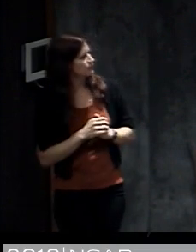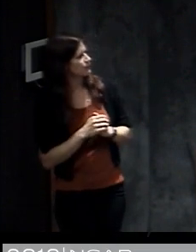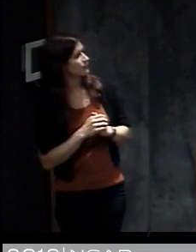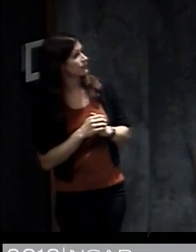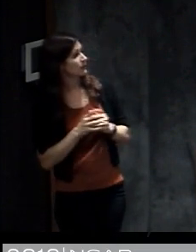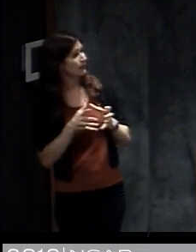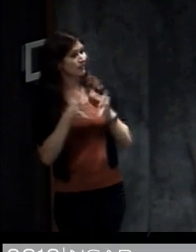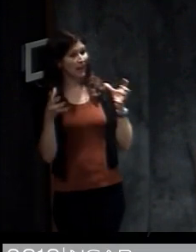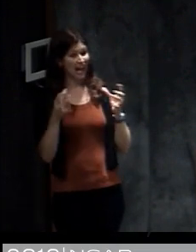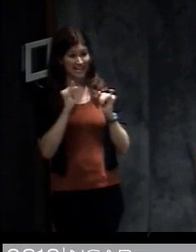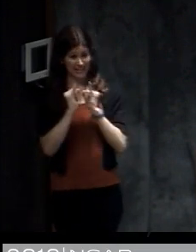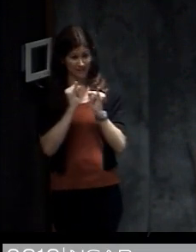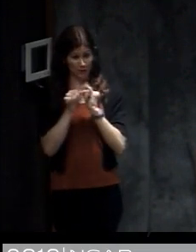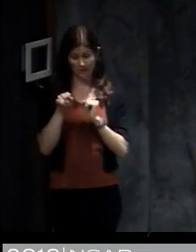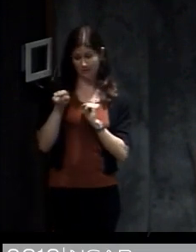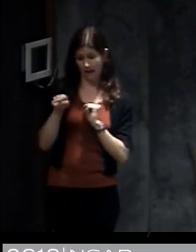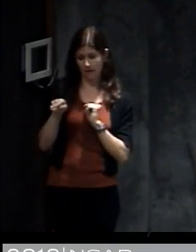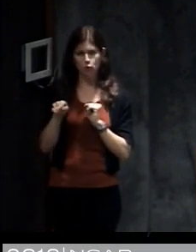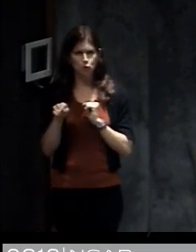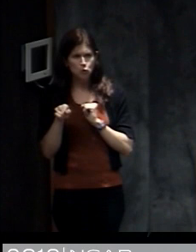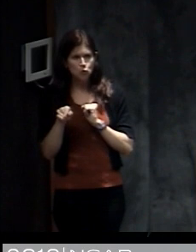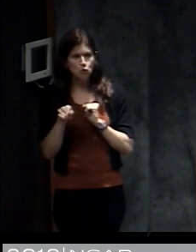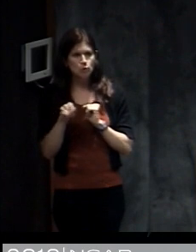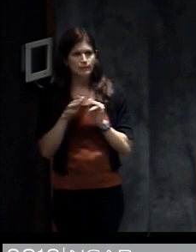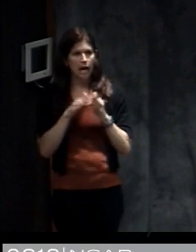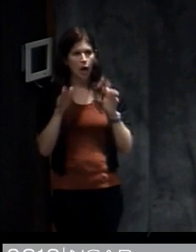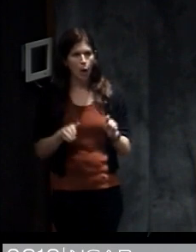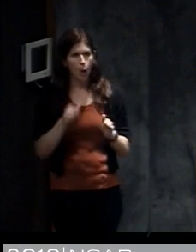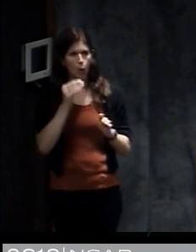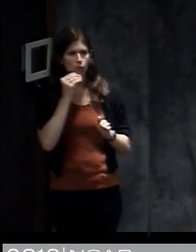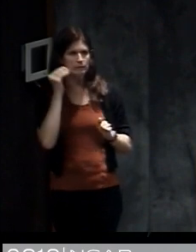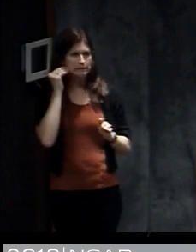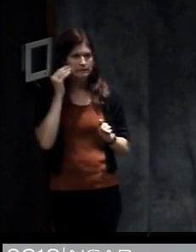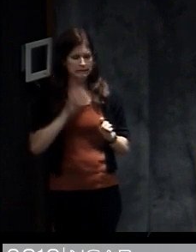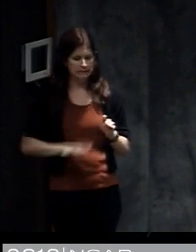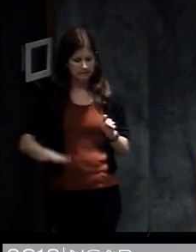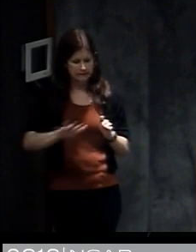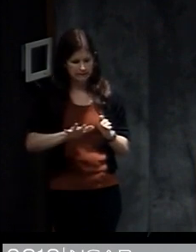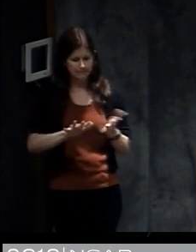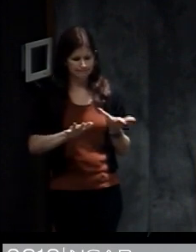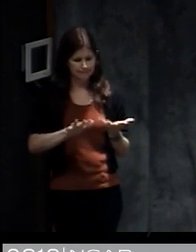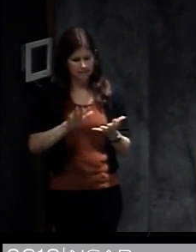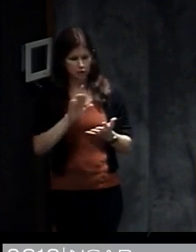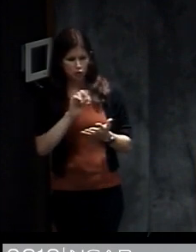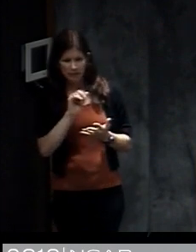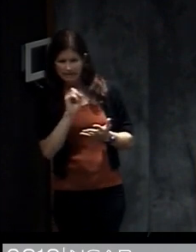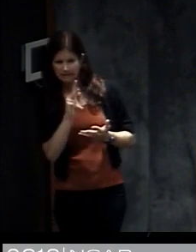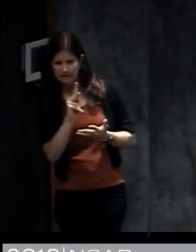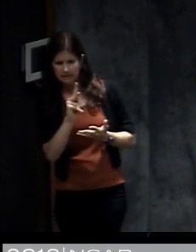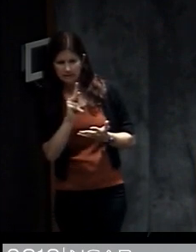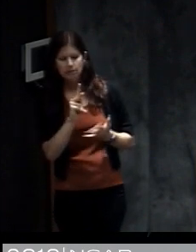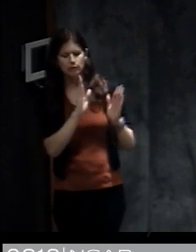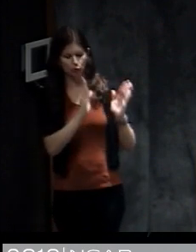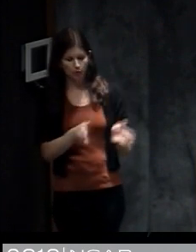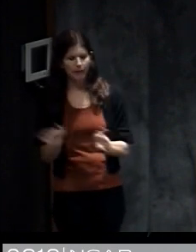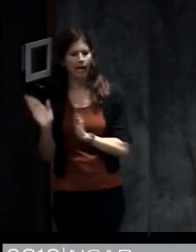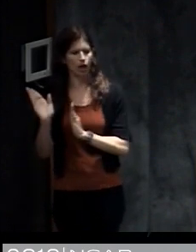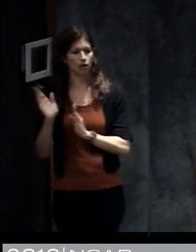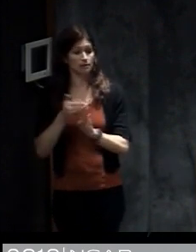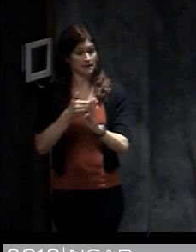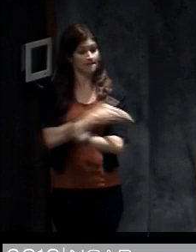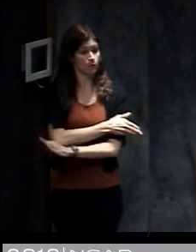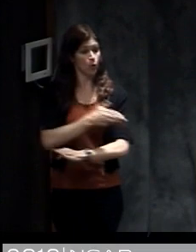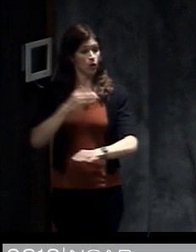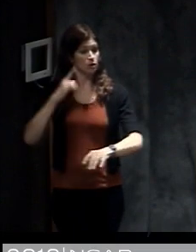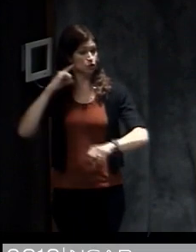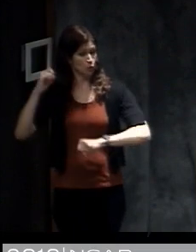many interviewees believe their property might be at risk. So they got the information. They really thought that they might be at risk. And most of them prepared their property before the storm